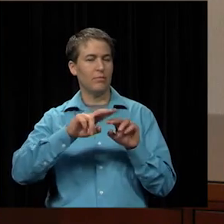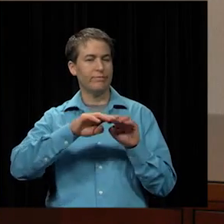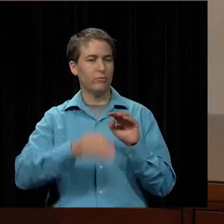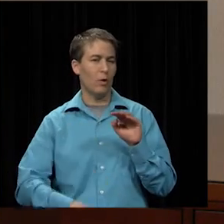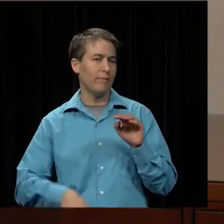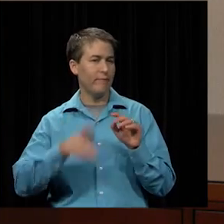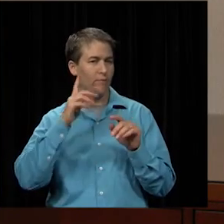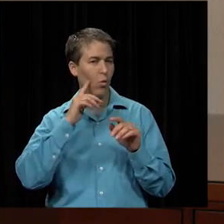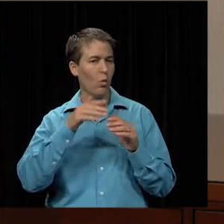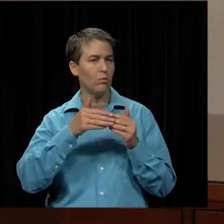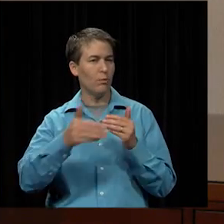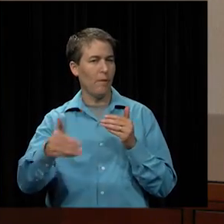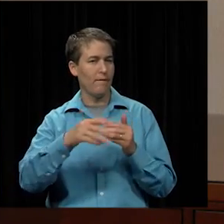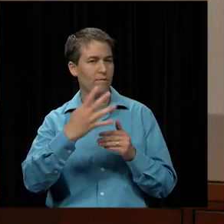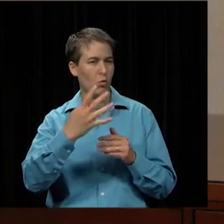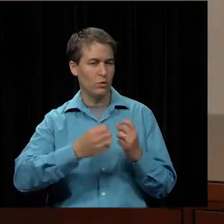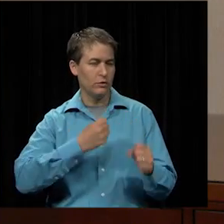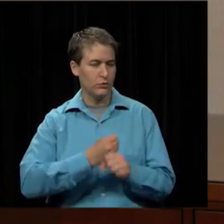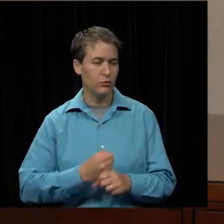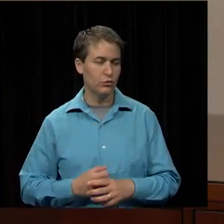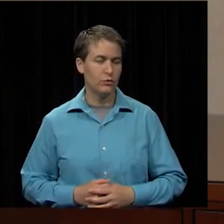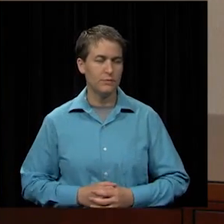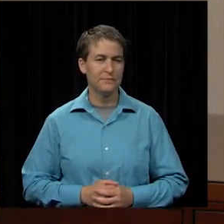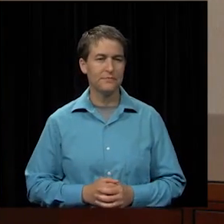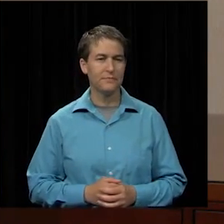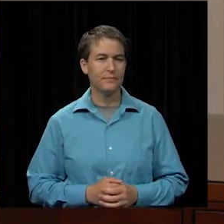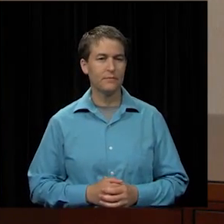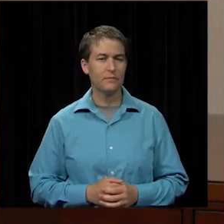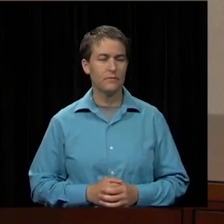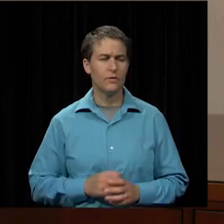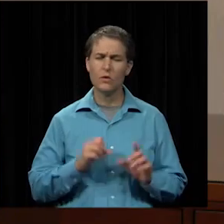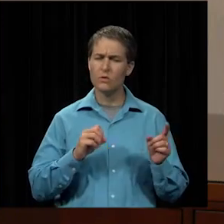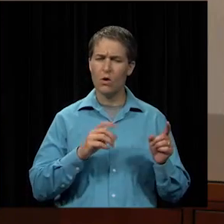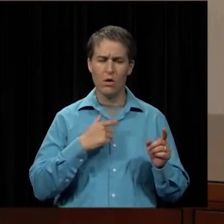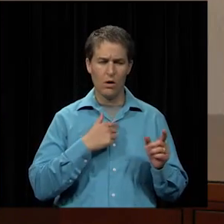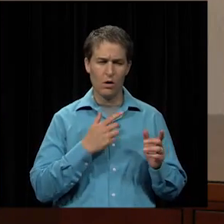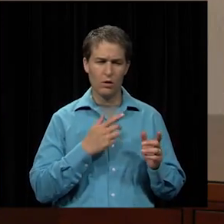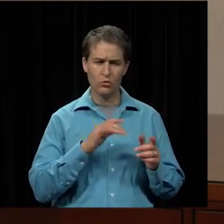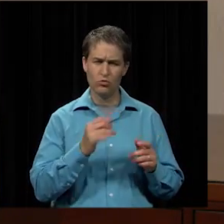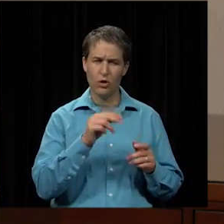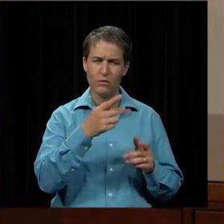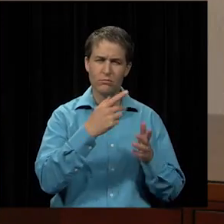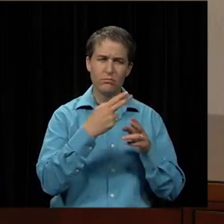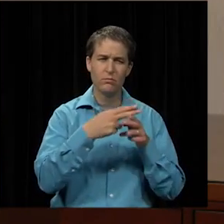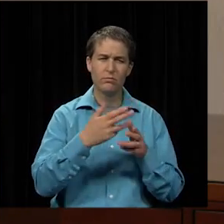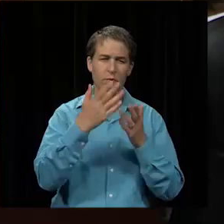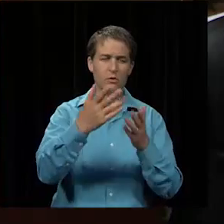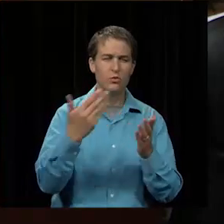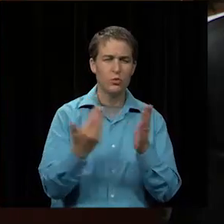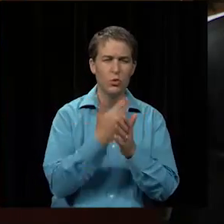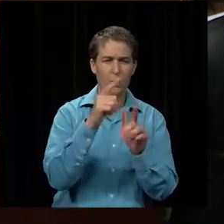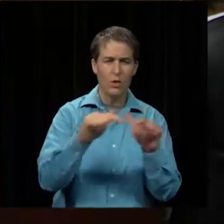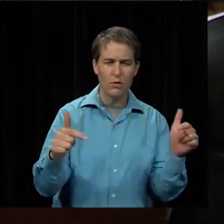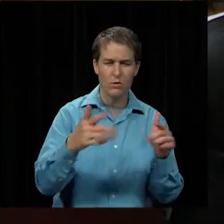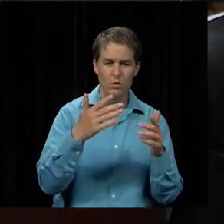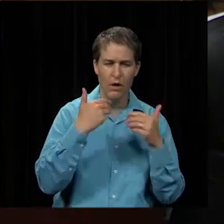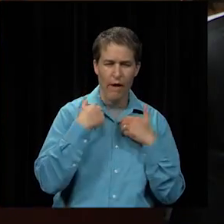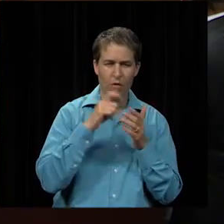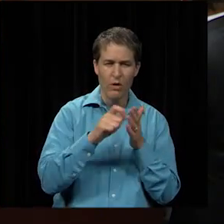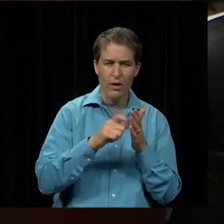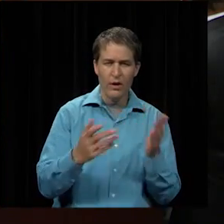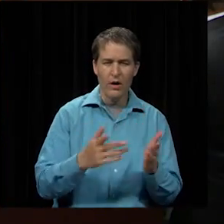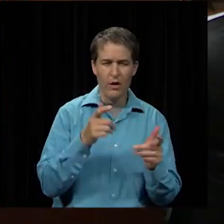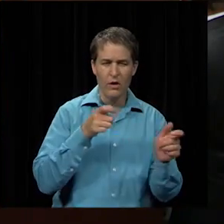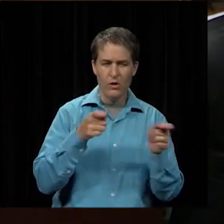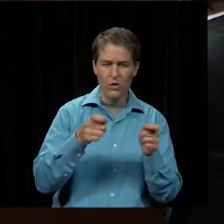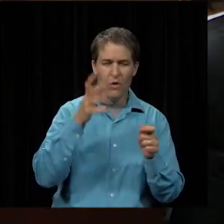for the remaining four john you'd mentioned um what is the new language that you have written here written in here to